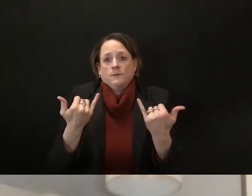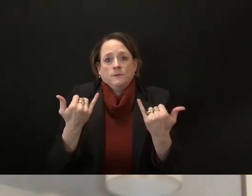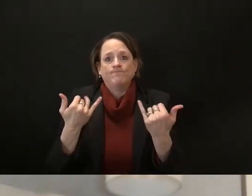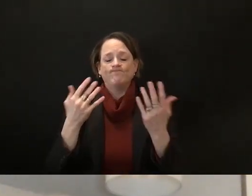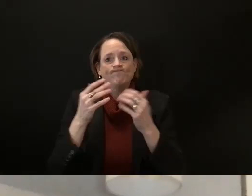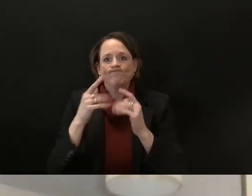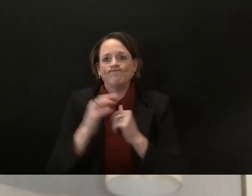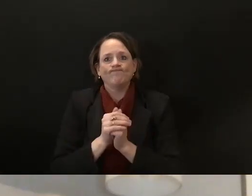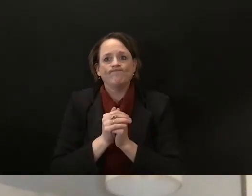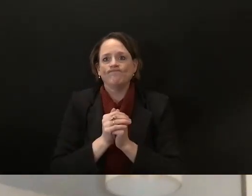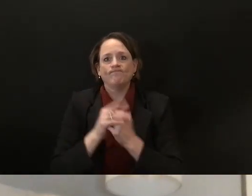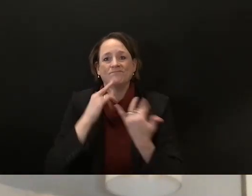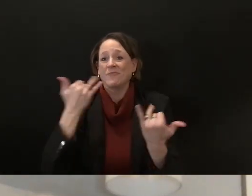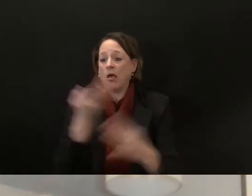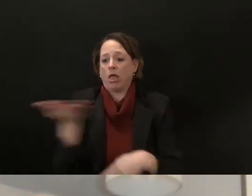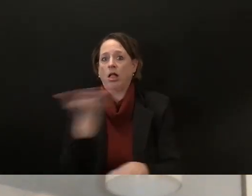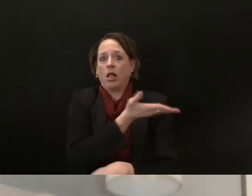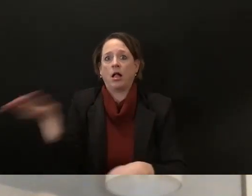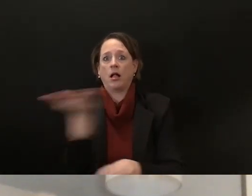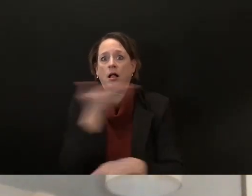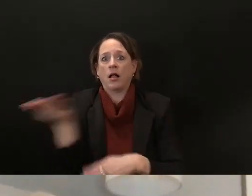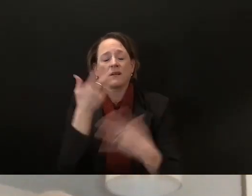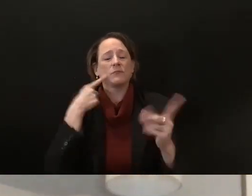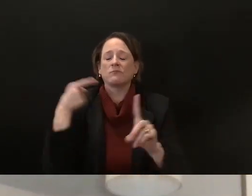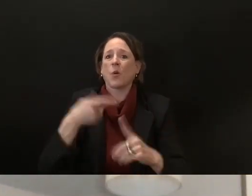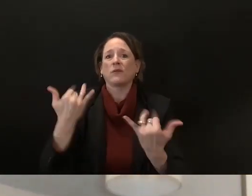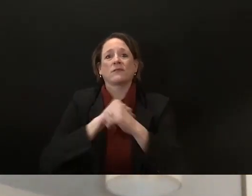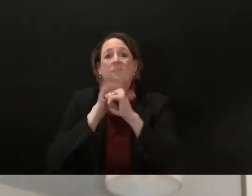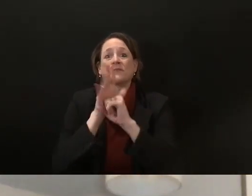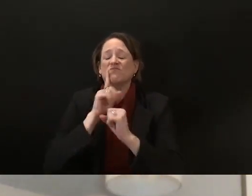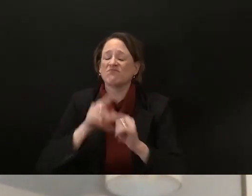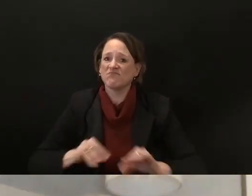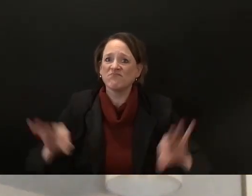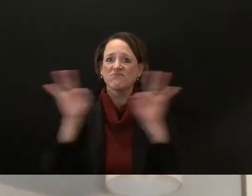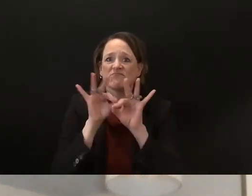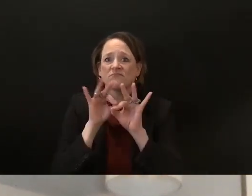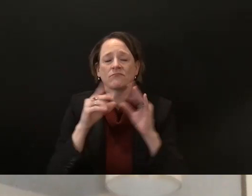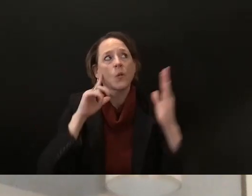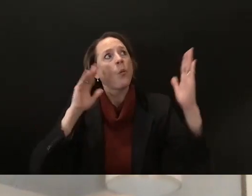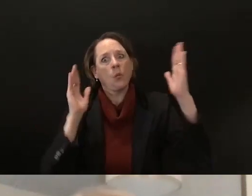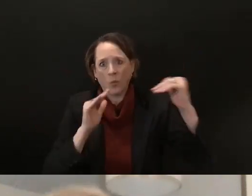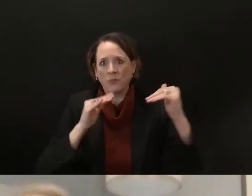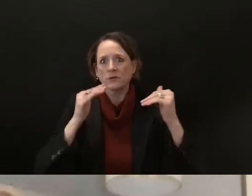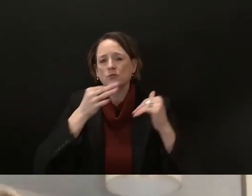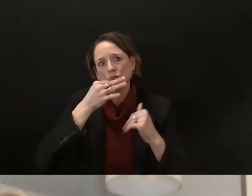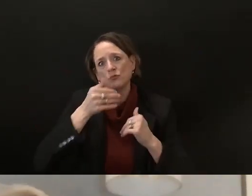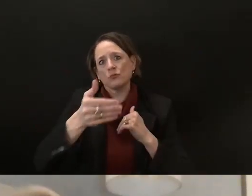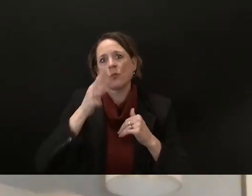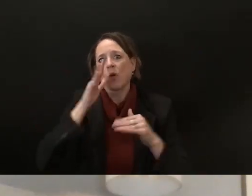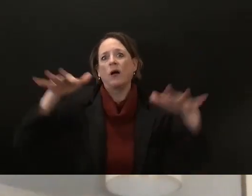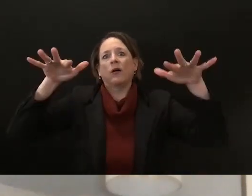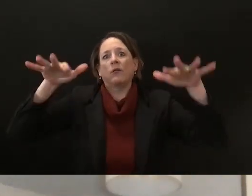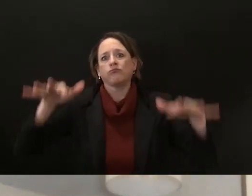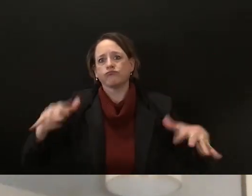know i hopefully we'll have something right and this is and this allows for um